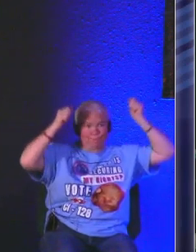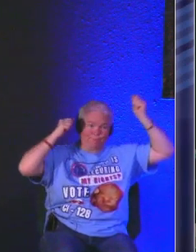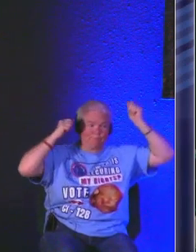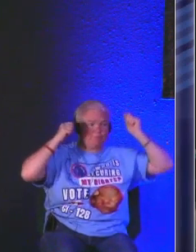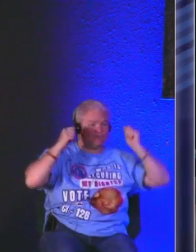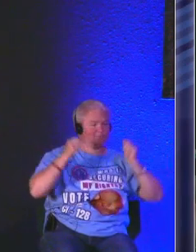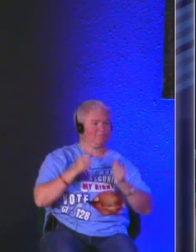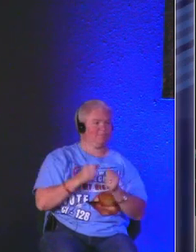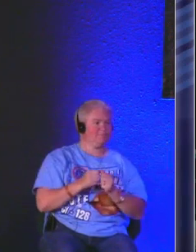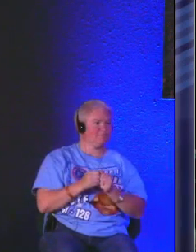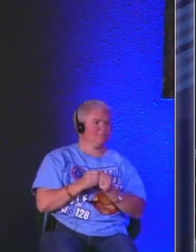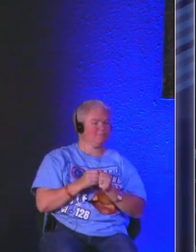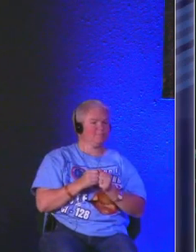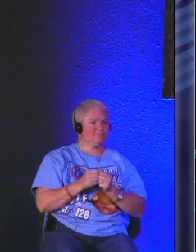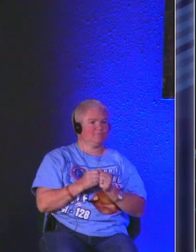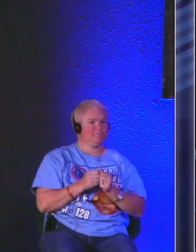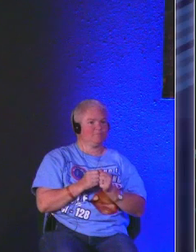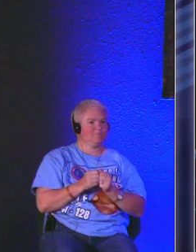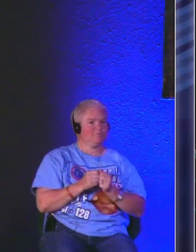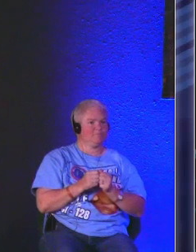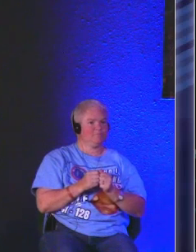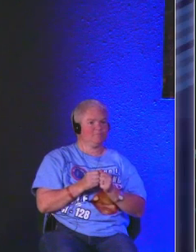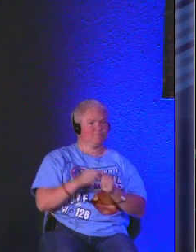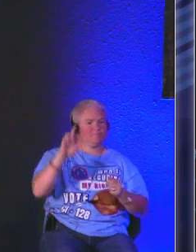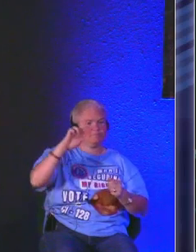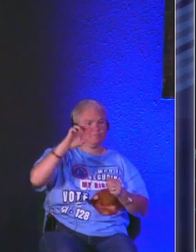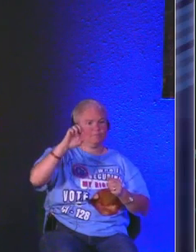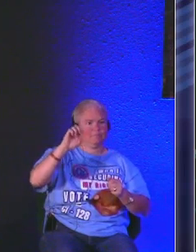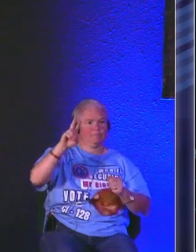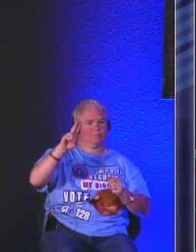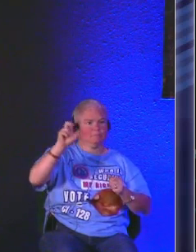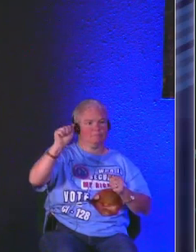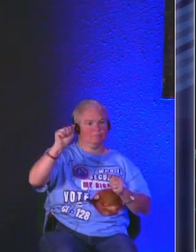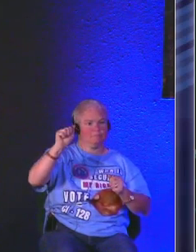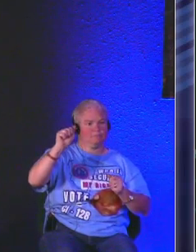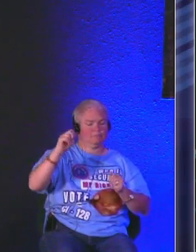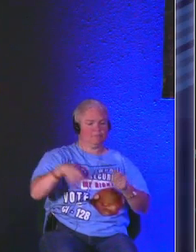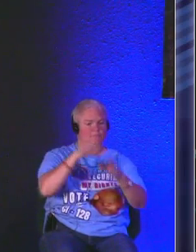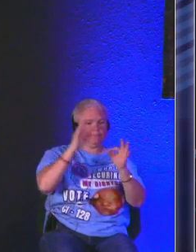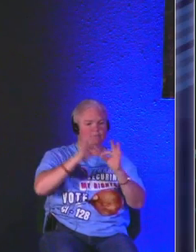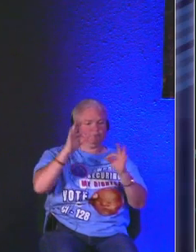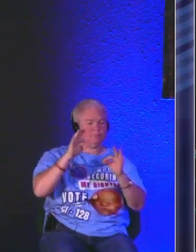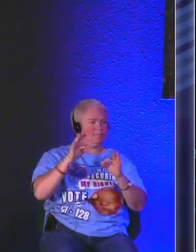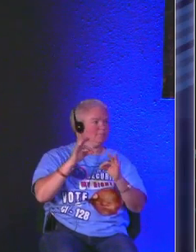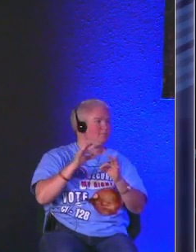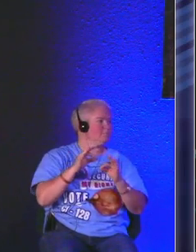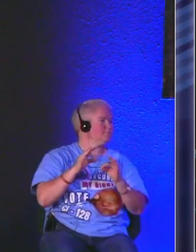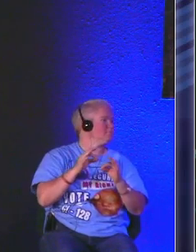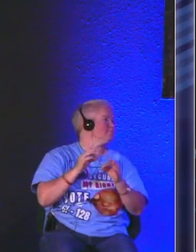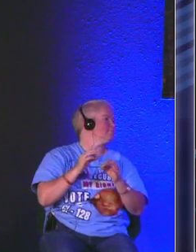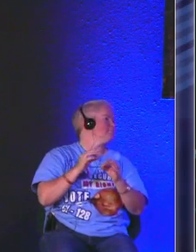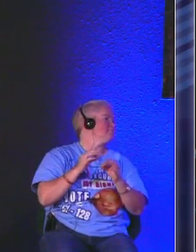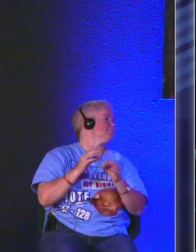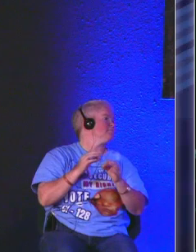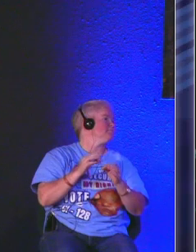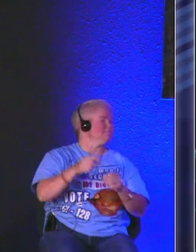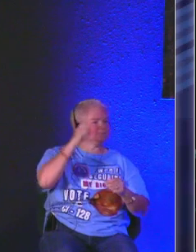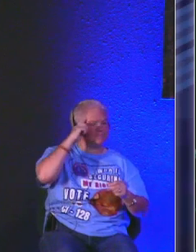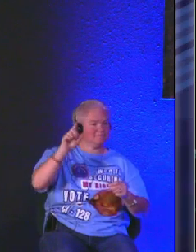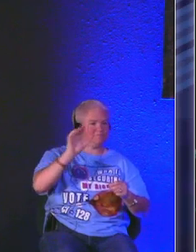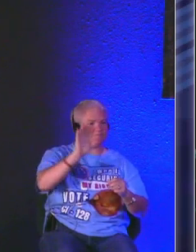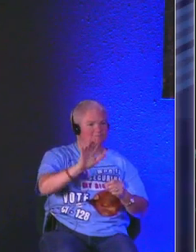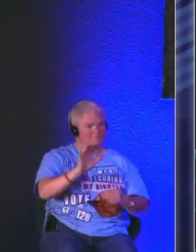he had somebody uh miss riva especially thought there would be something appropriate for you